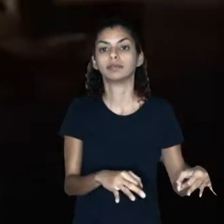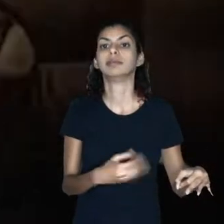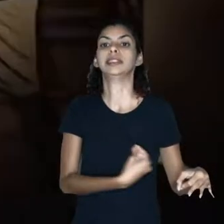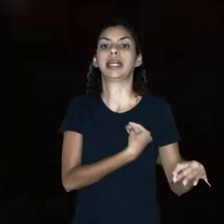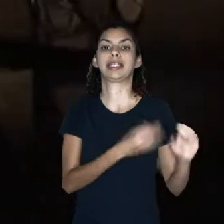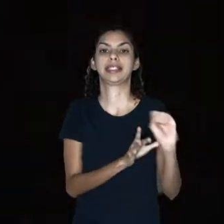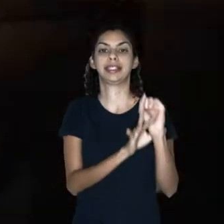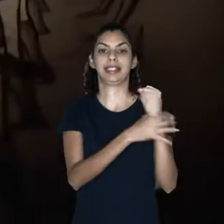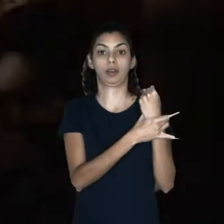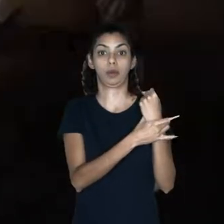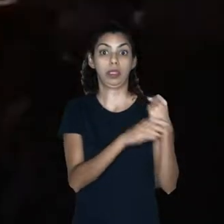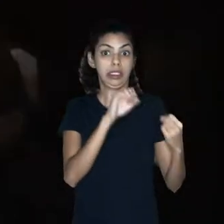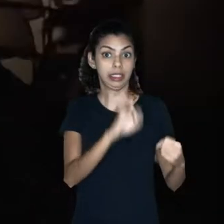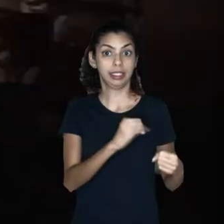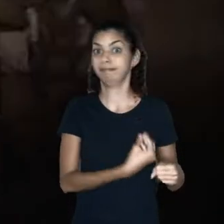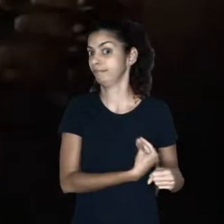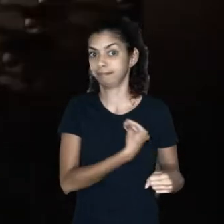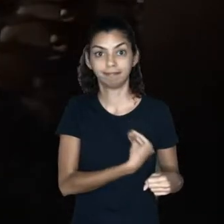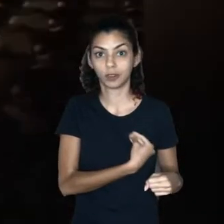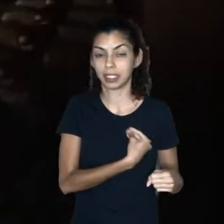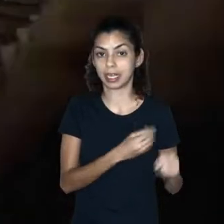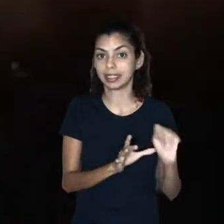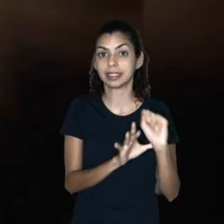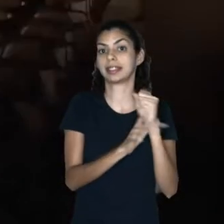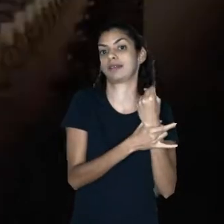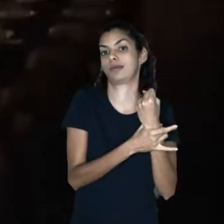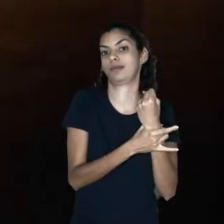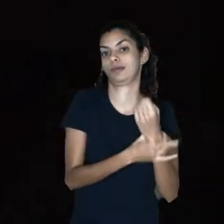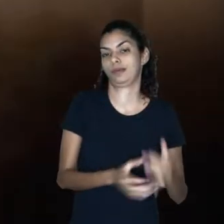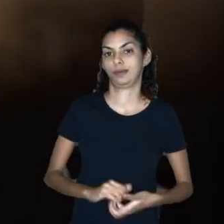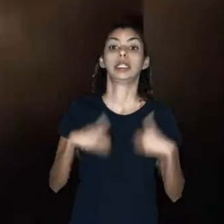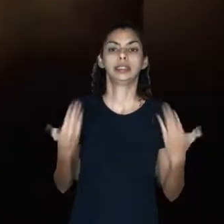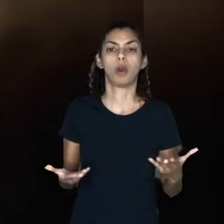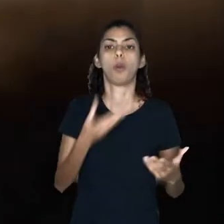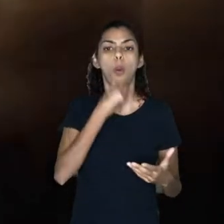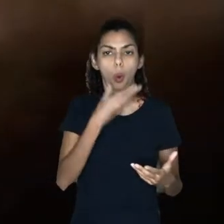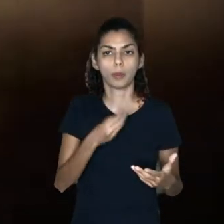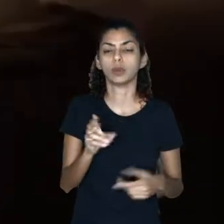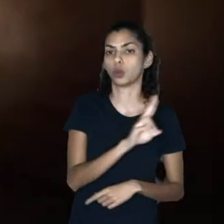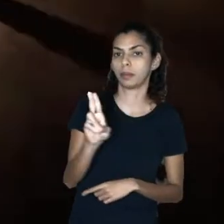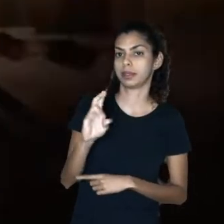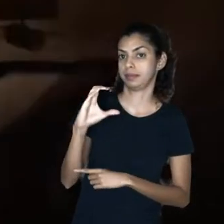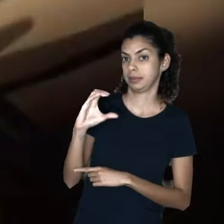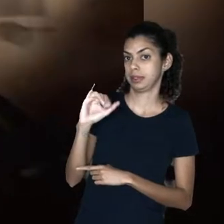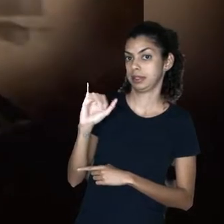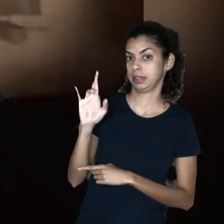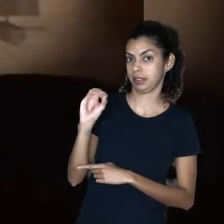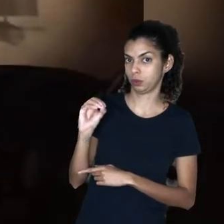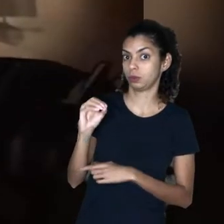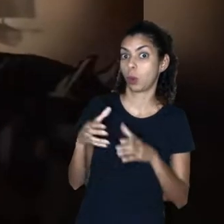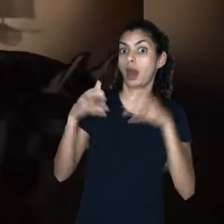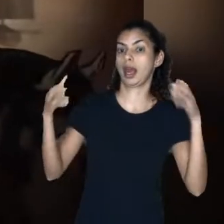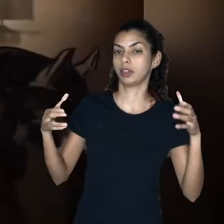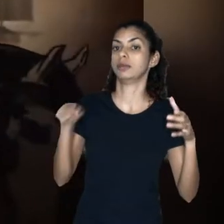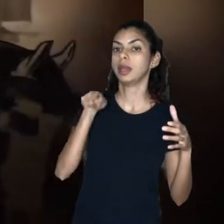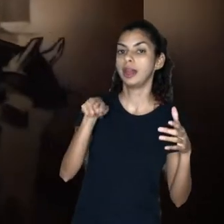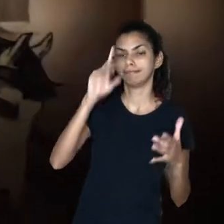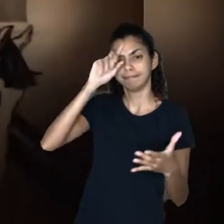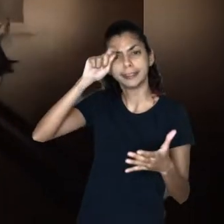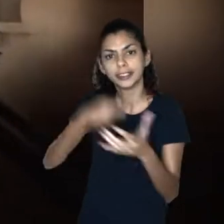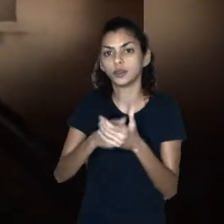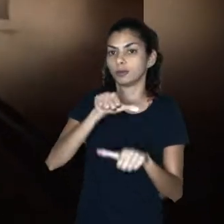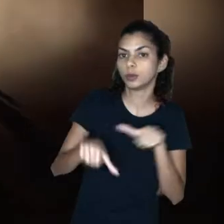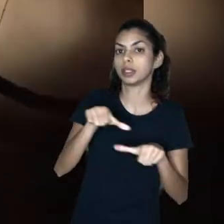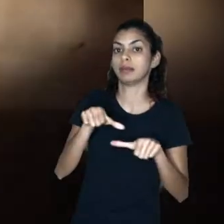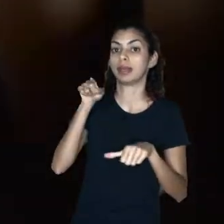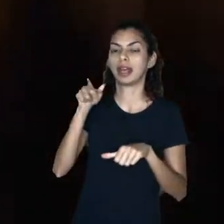If you weren't, well, you weren't. But then a guy named Cyrus the Great decided to change all